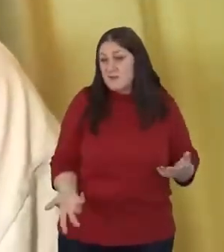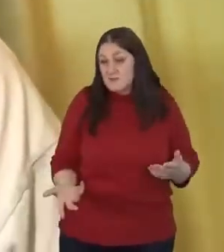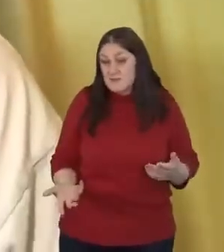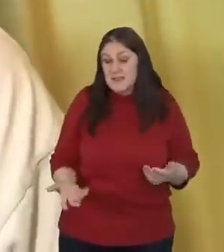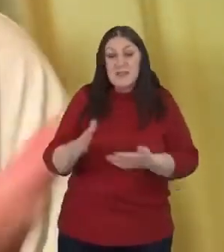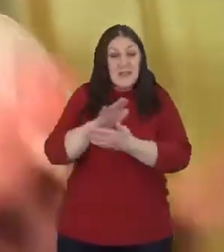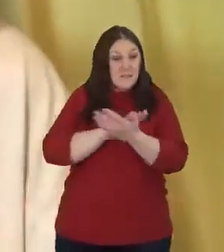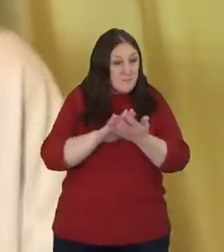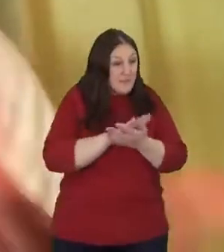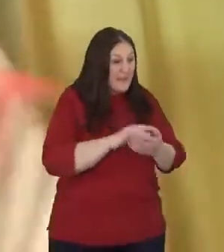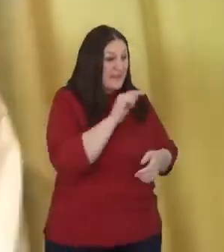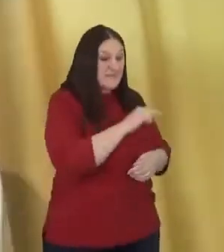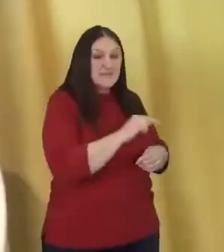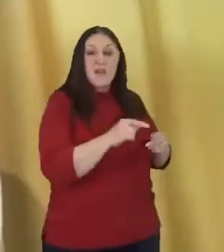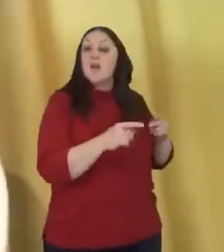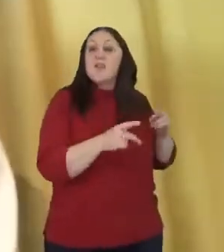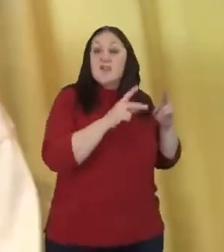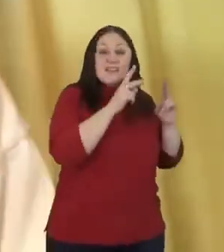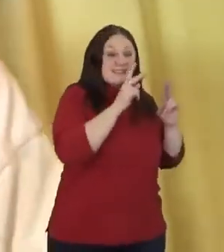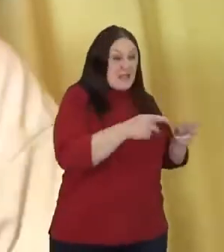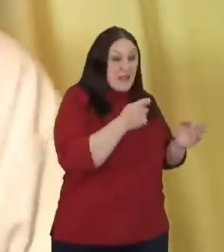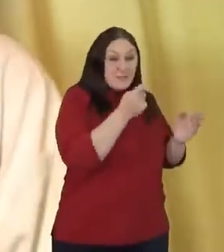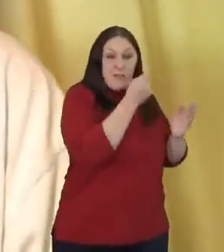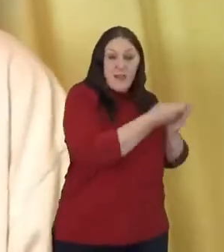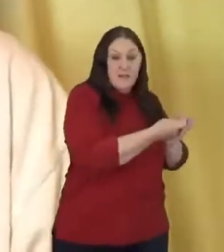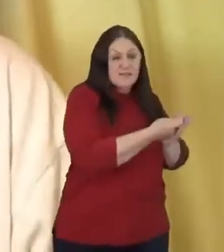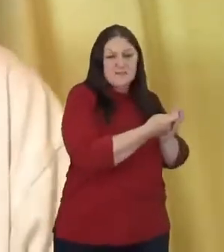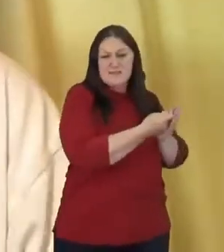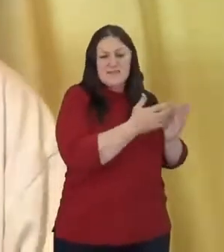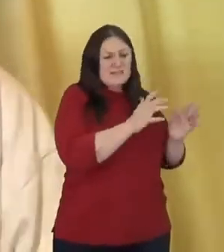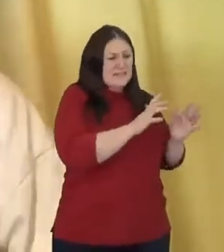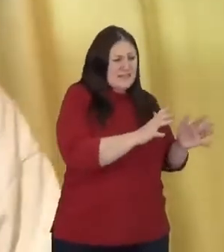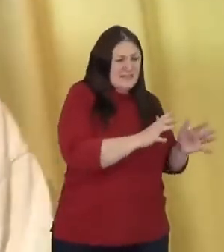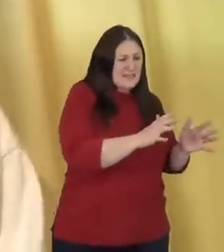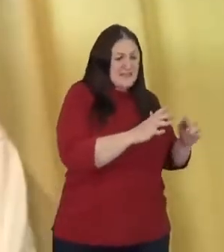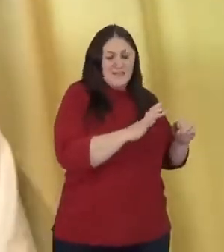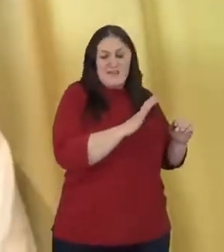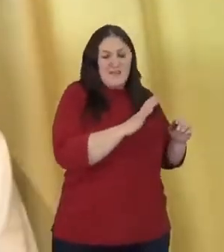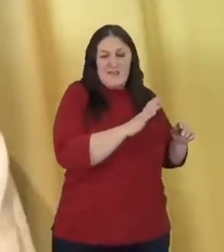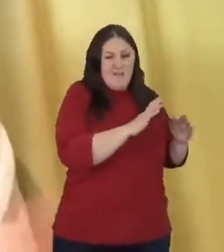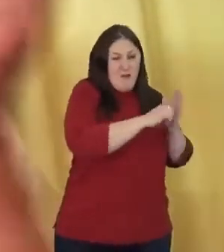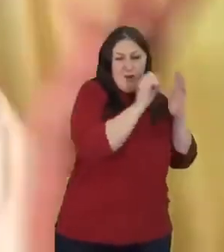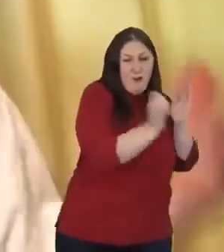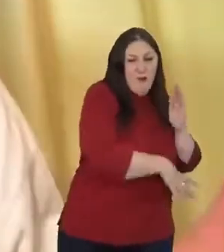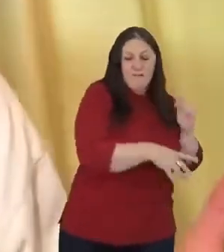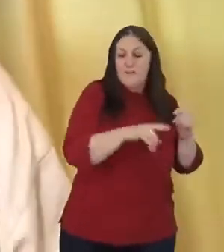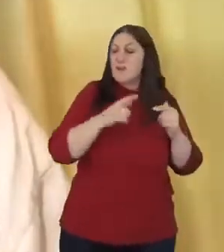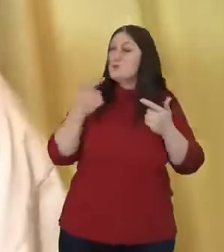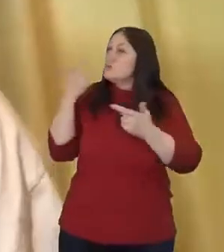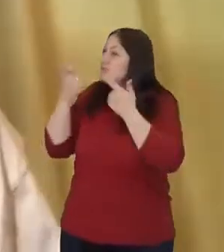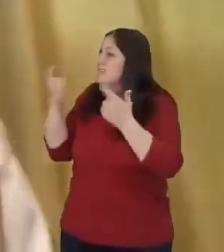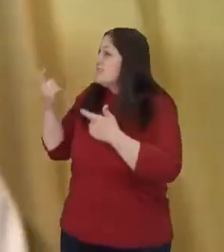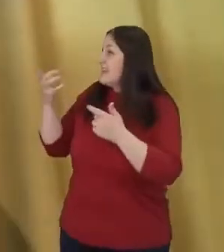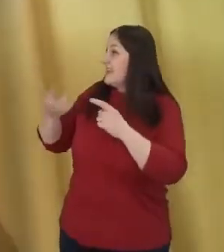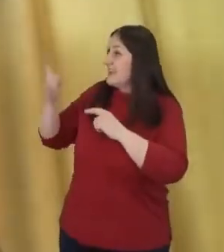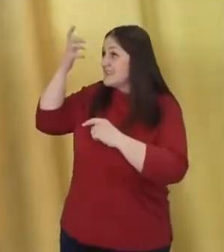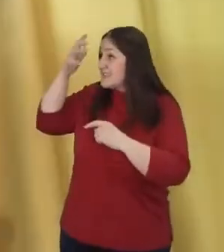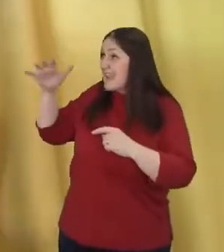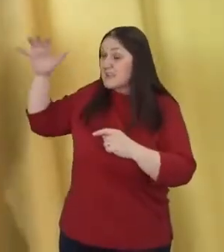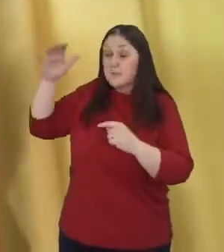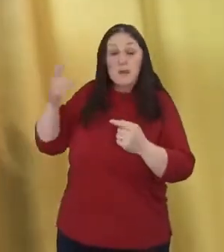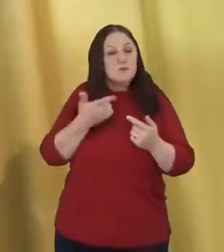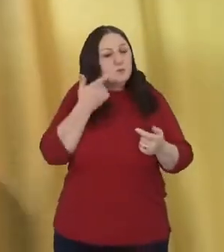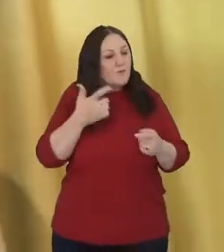penalty, not, not trying to kill to show that killing is wrong. To seek first the kingdom of God is to seek a society that is